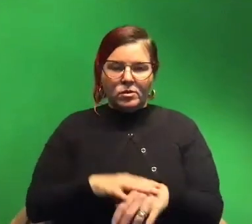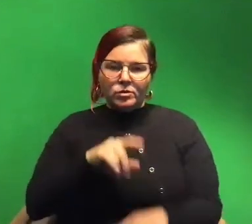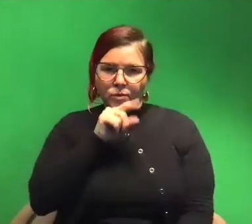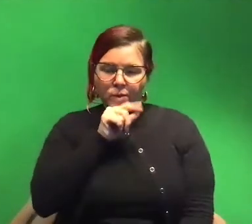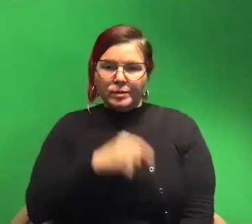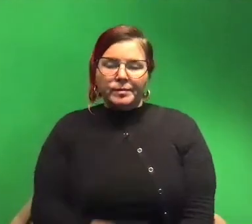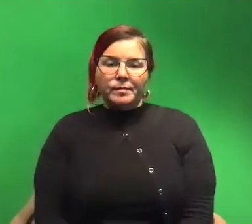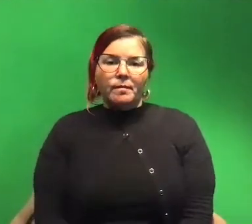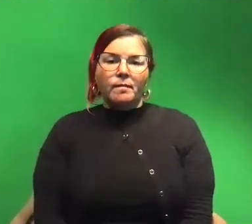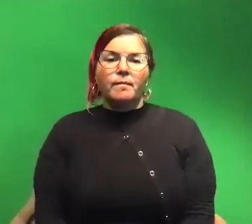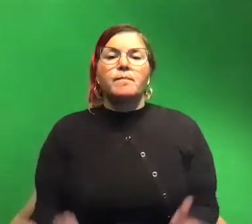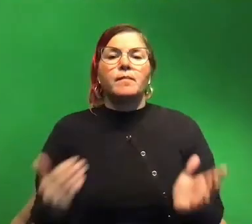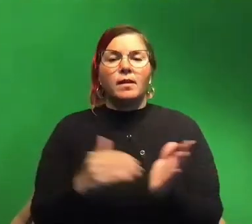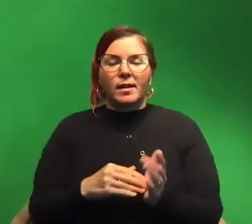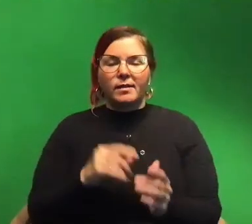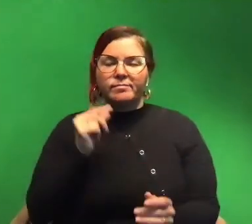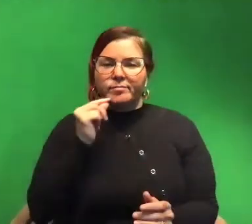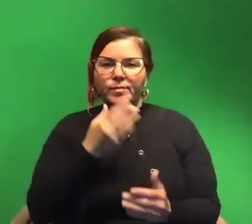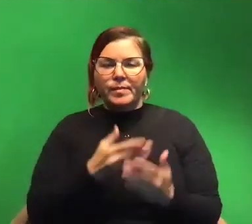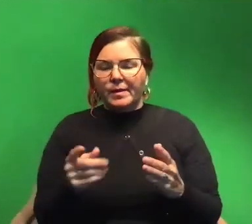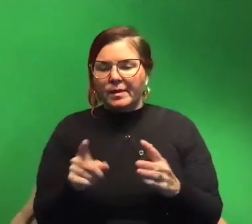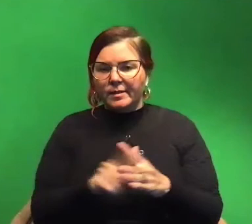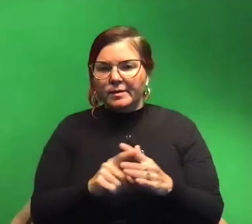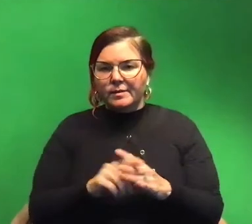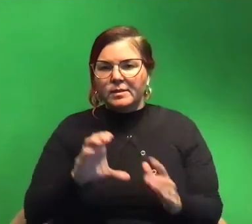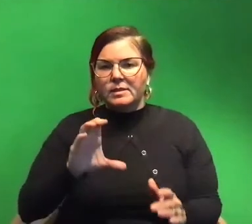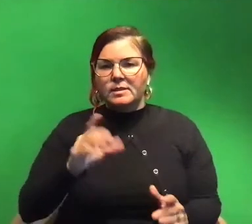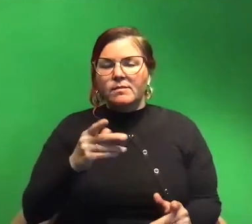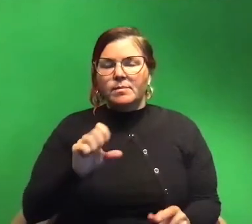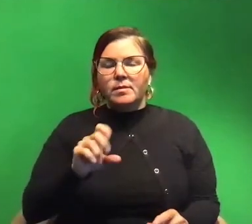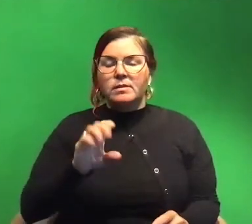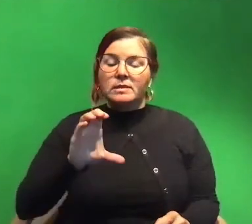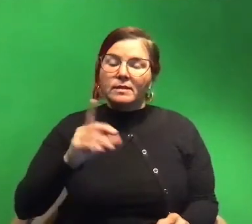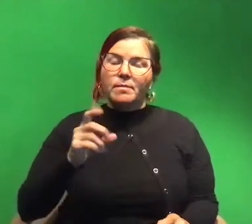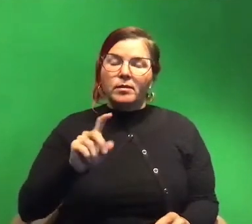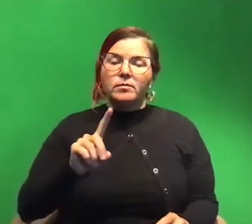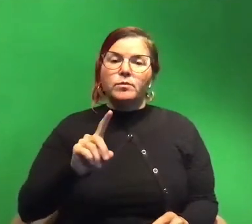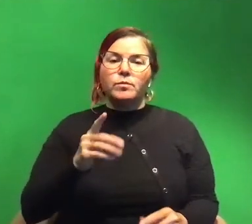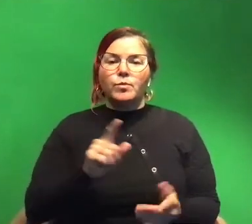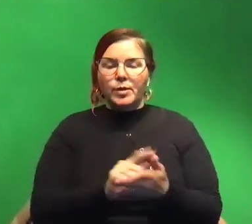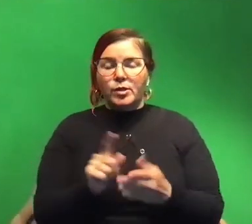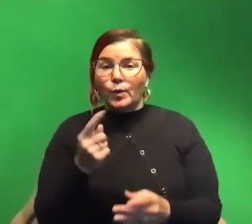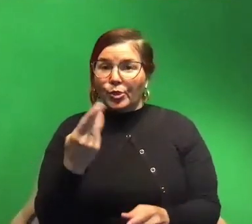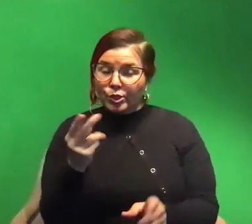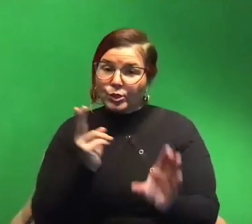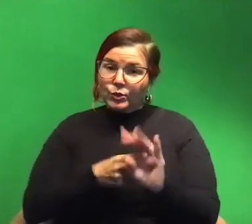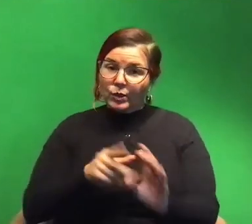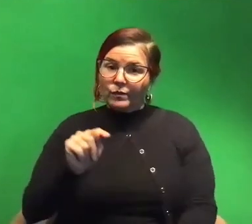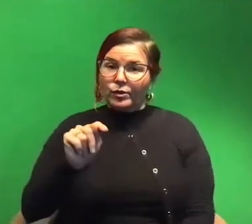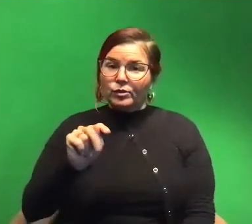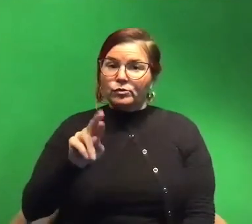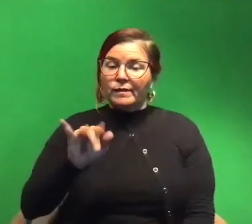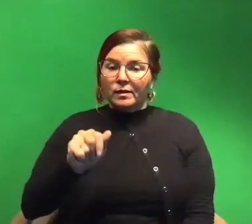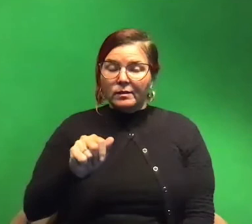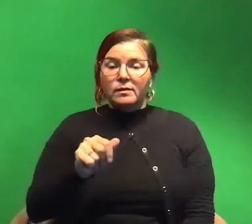again we have all this neat stuff coming up for cephalopod week so thursday join us again for trivia um and then i